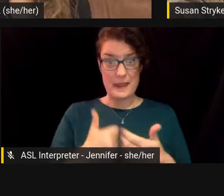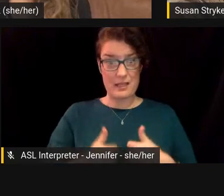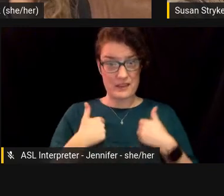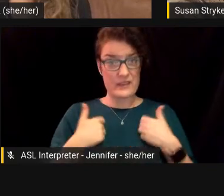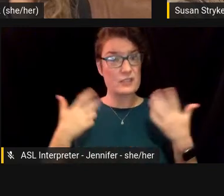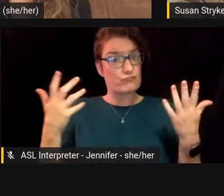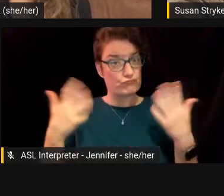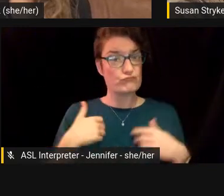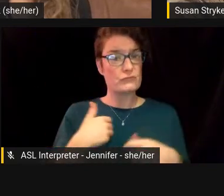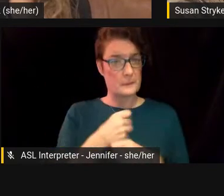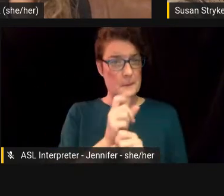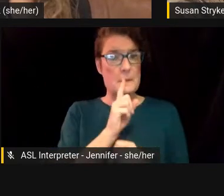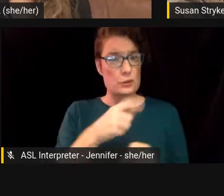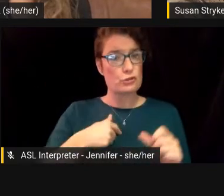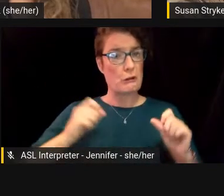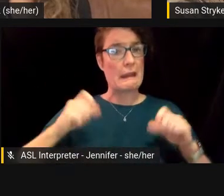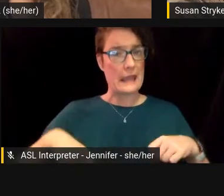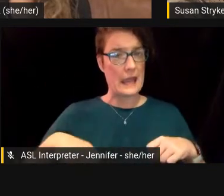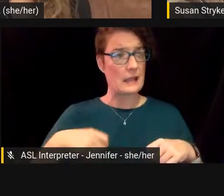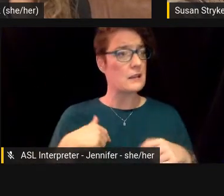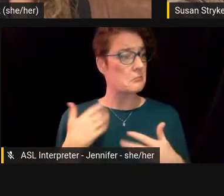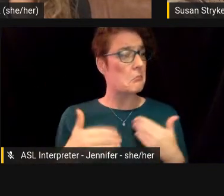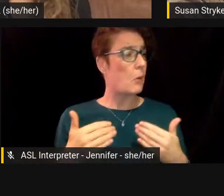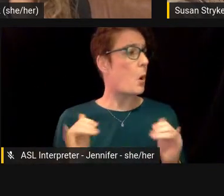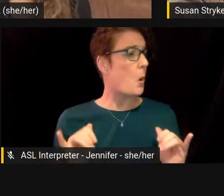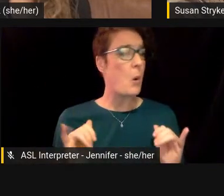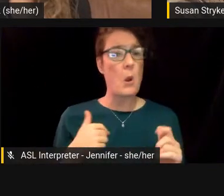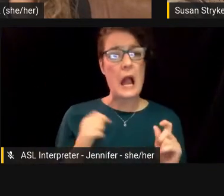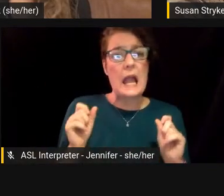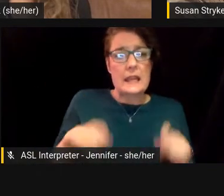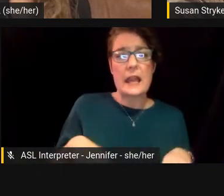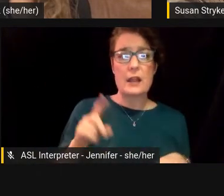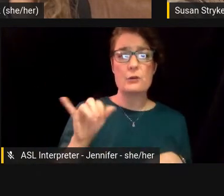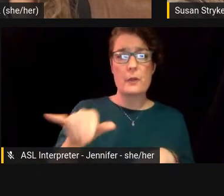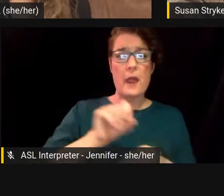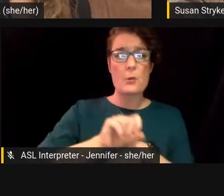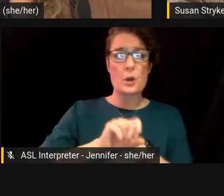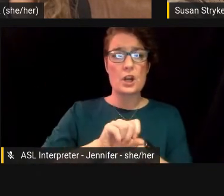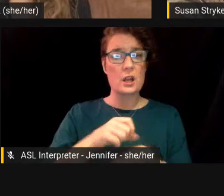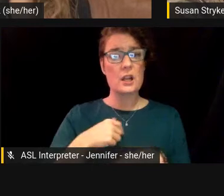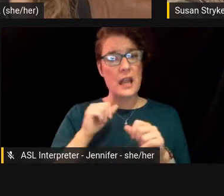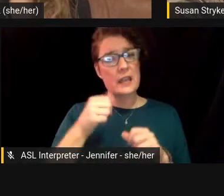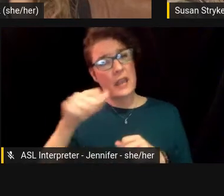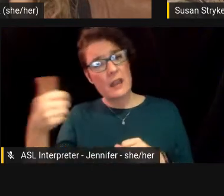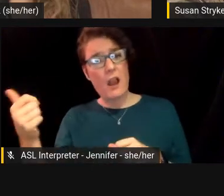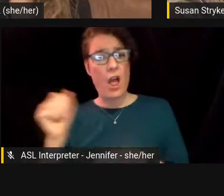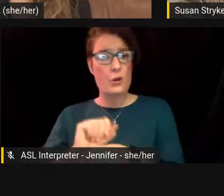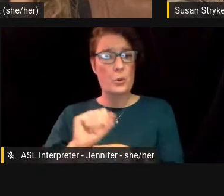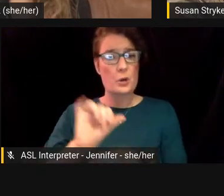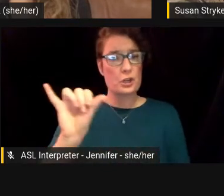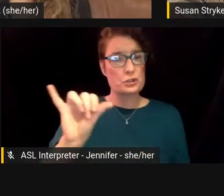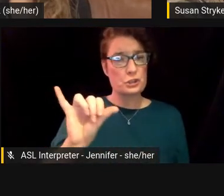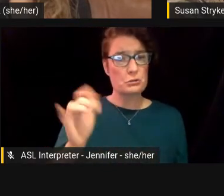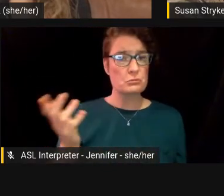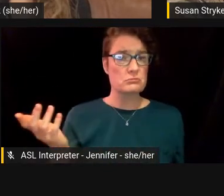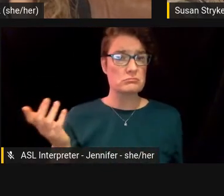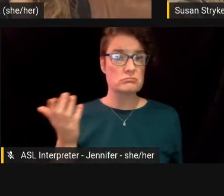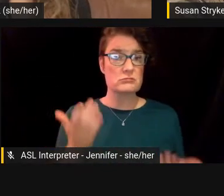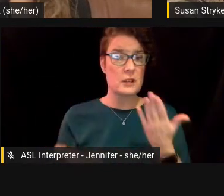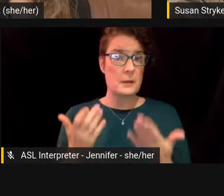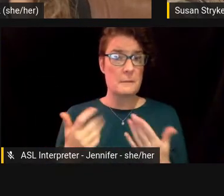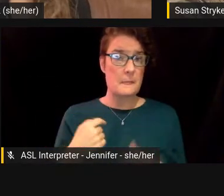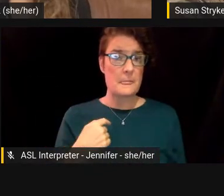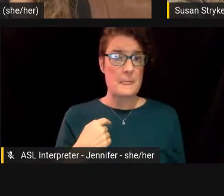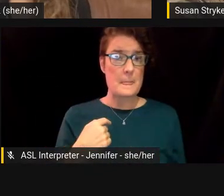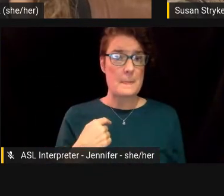to make sure I can do this. And it's like, yeah, yeah. You know, I, I can do this work. If I can do other work, you know, it's just like, you know, maybe I'm more,